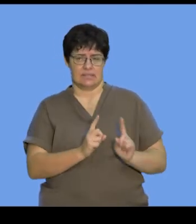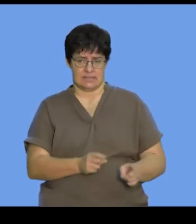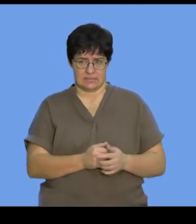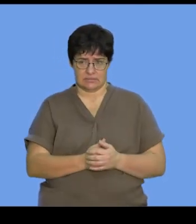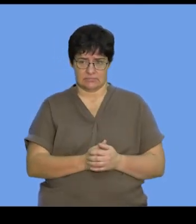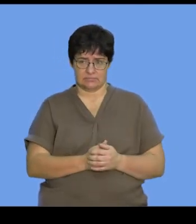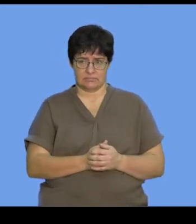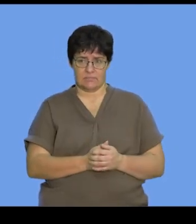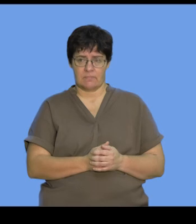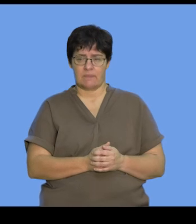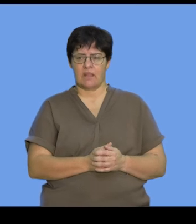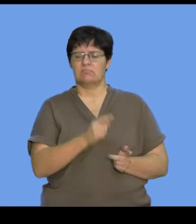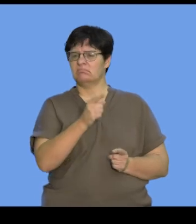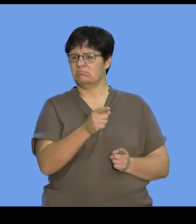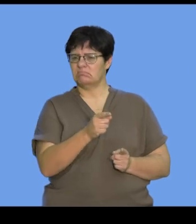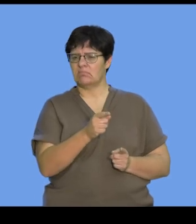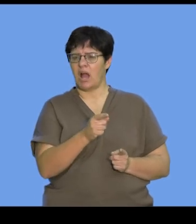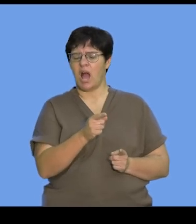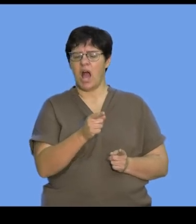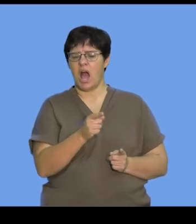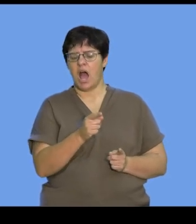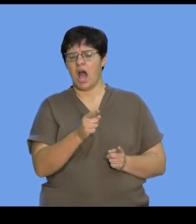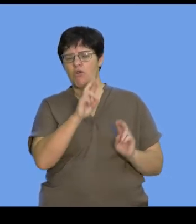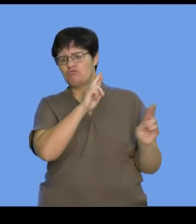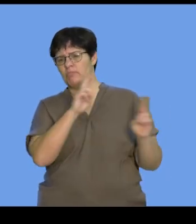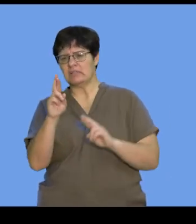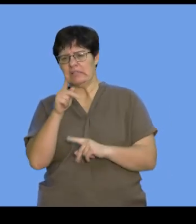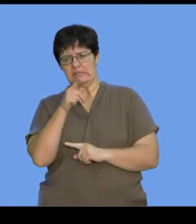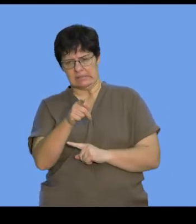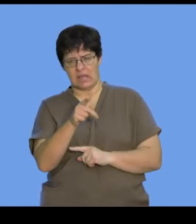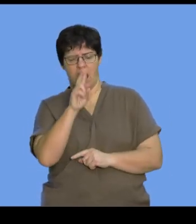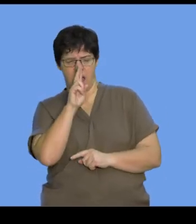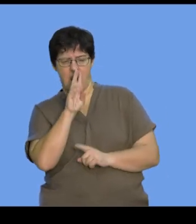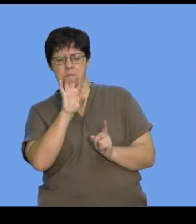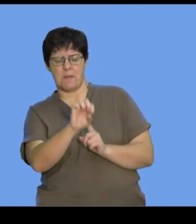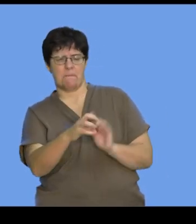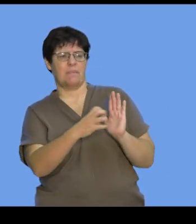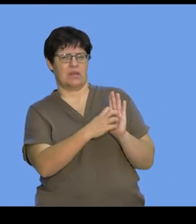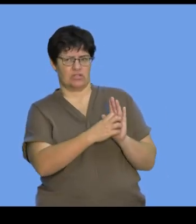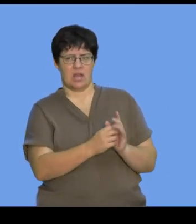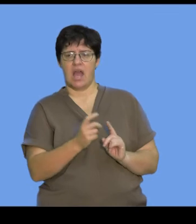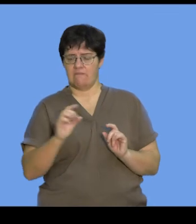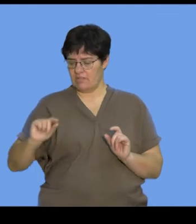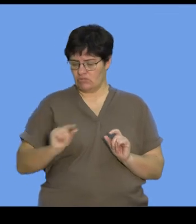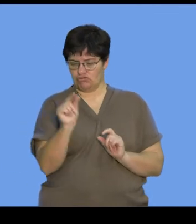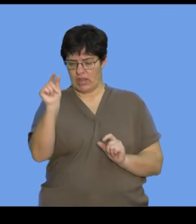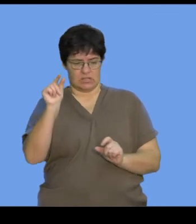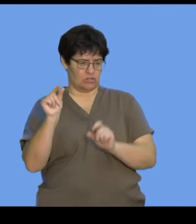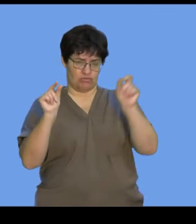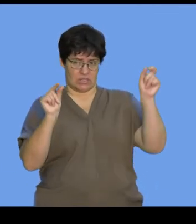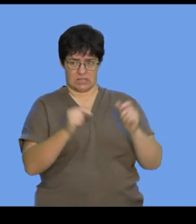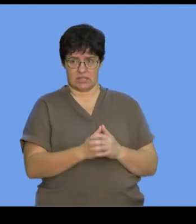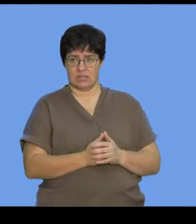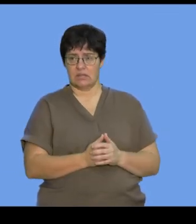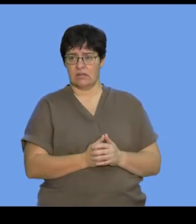follow. Again, this is a very schematic representation of DNA. And you can see that it has two strands. And I'm not going to scribble on